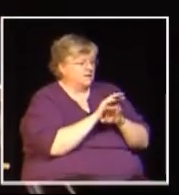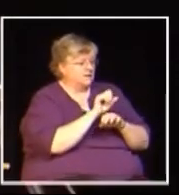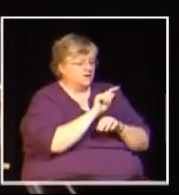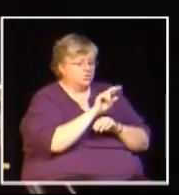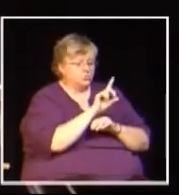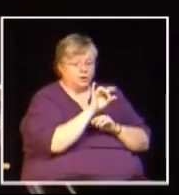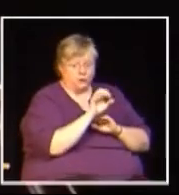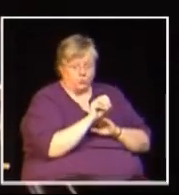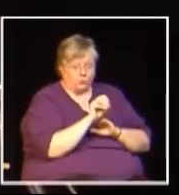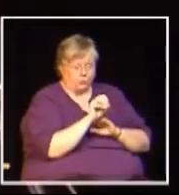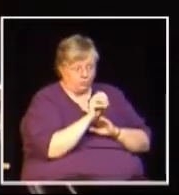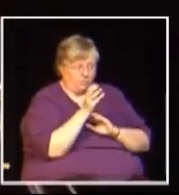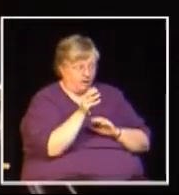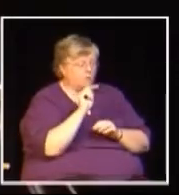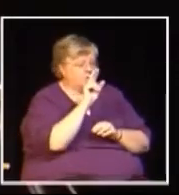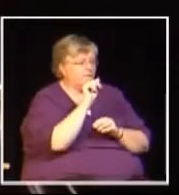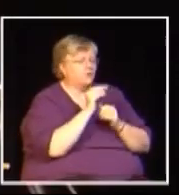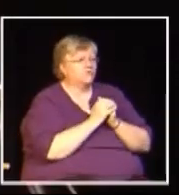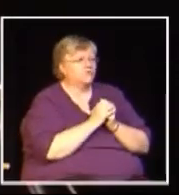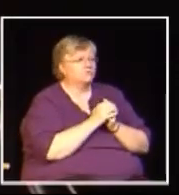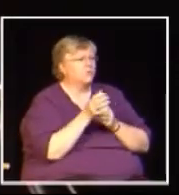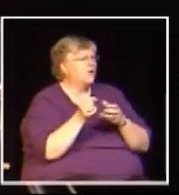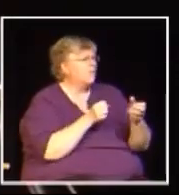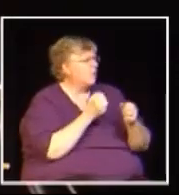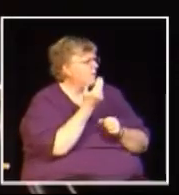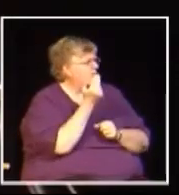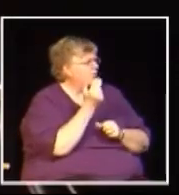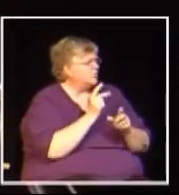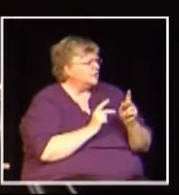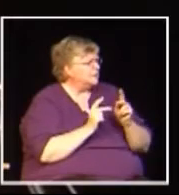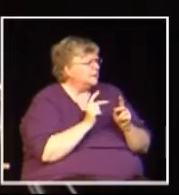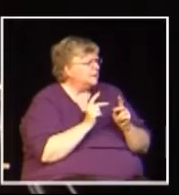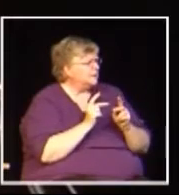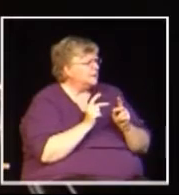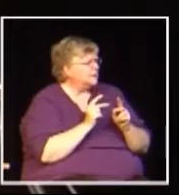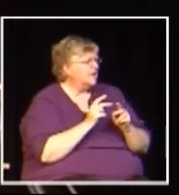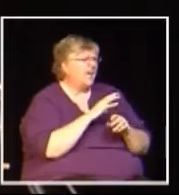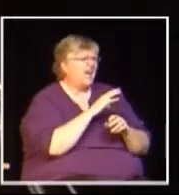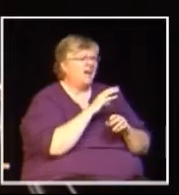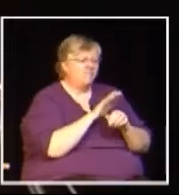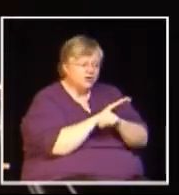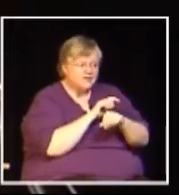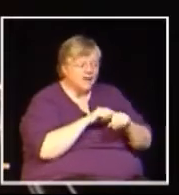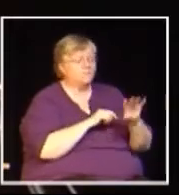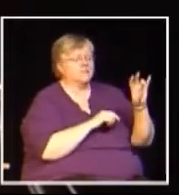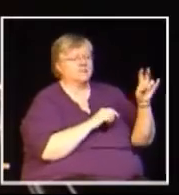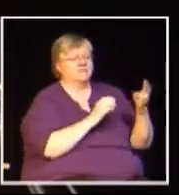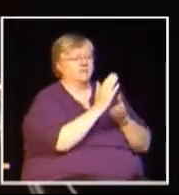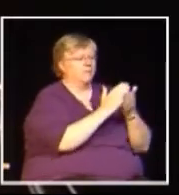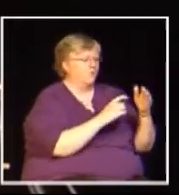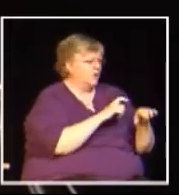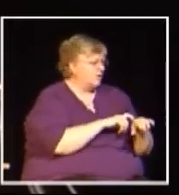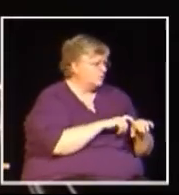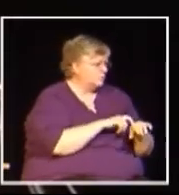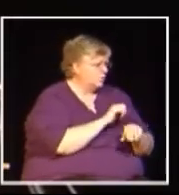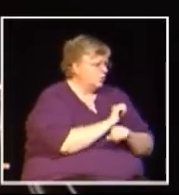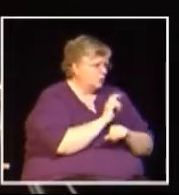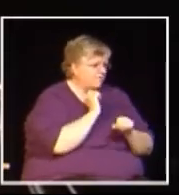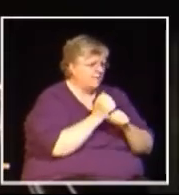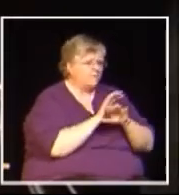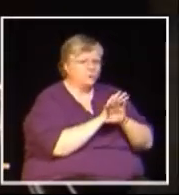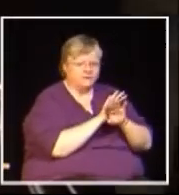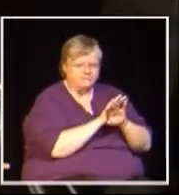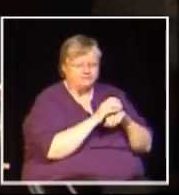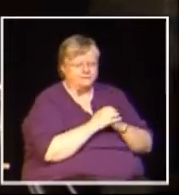studios there. We employ about 13 people directly and another, we've got another about seven people that are